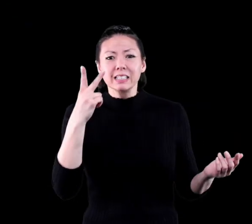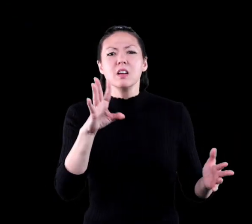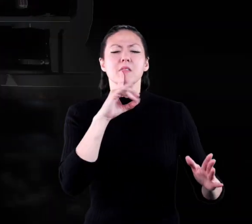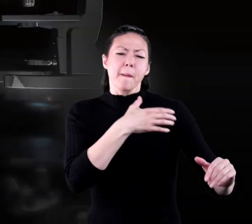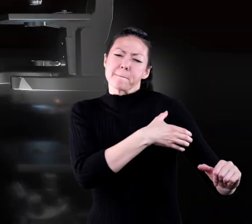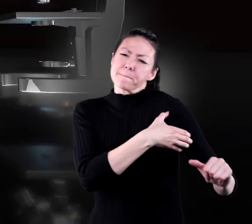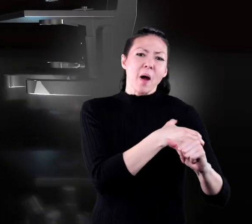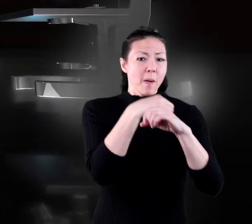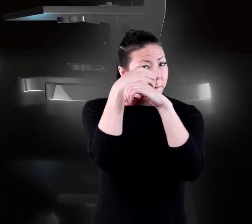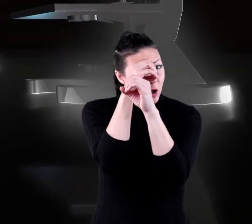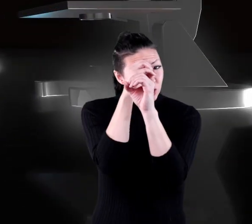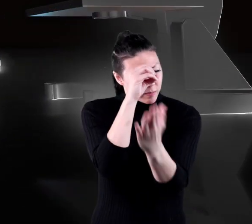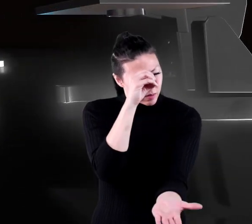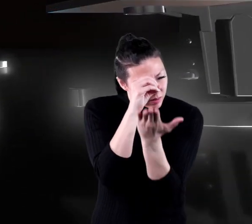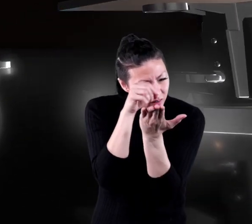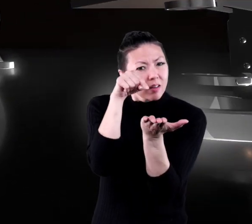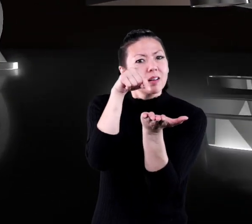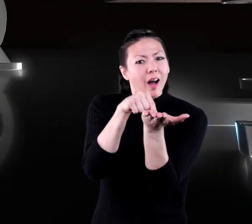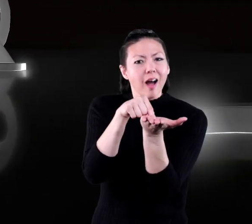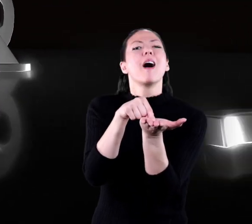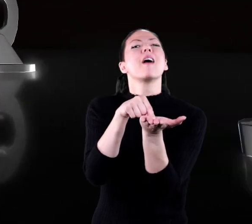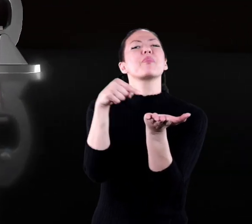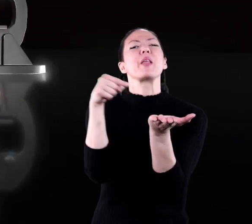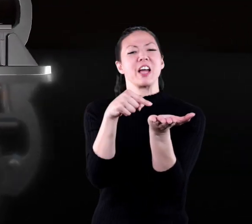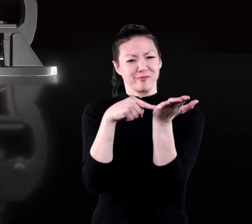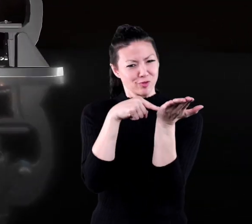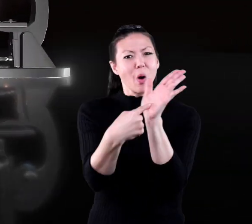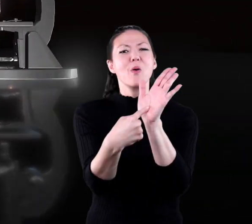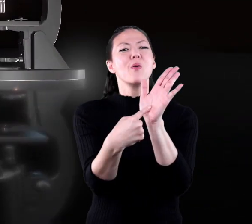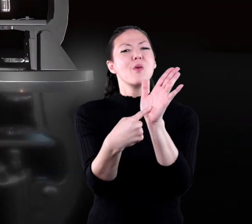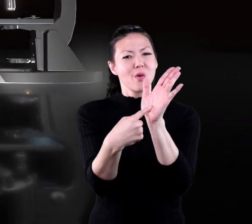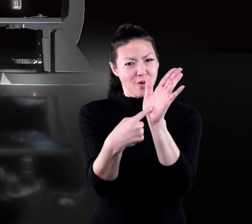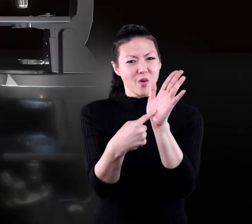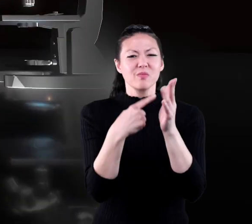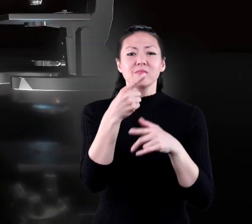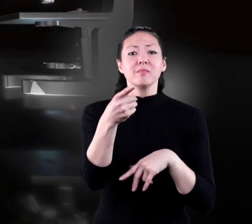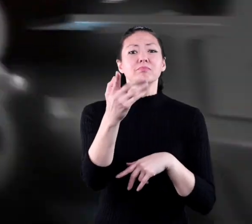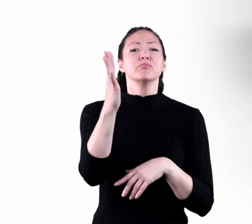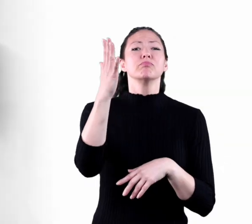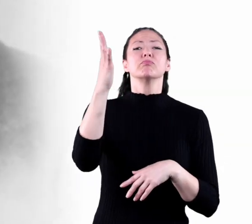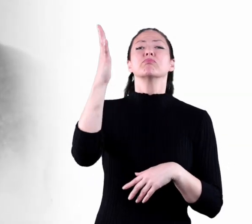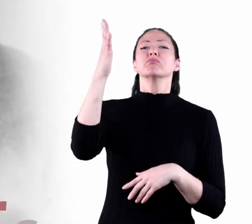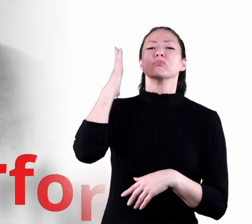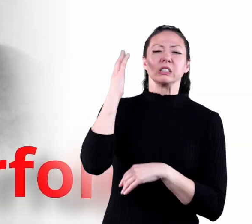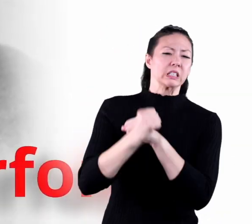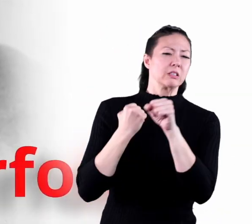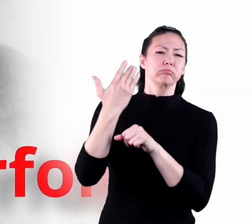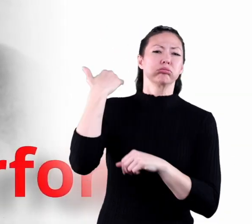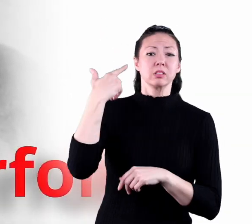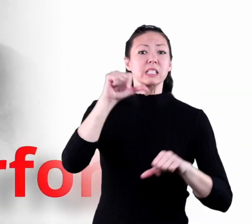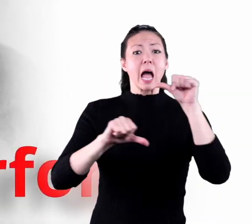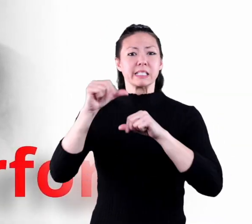see them with the highest powered microscopes. But we do know they're there. That's because, more than a hundred years ago,